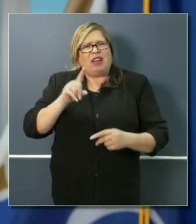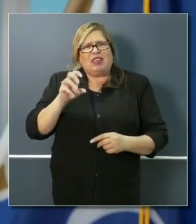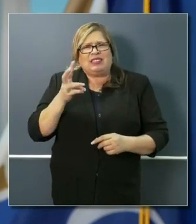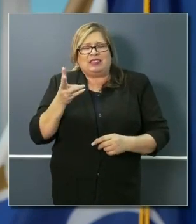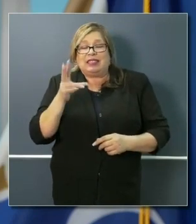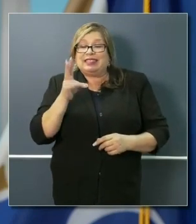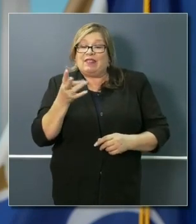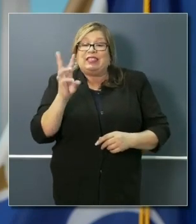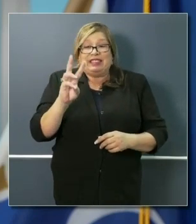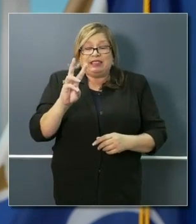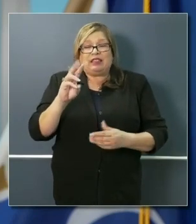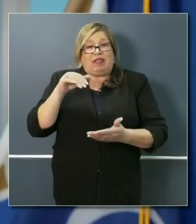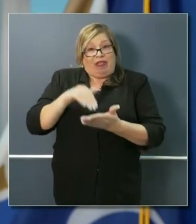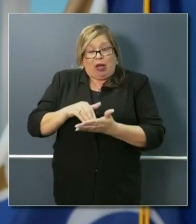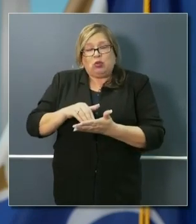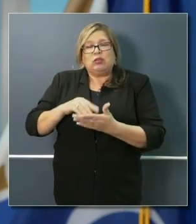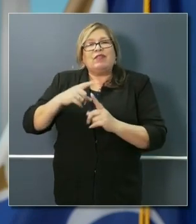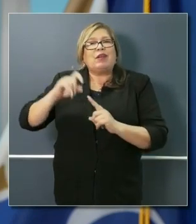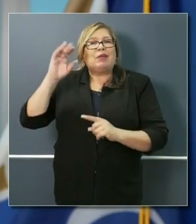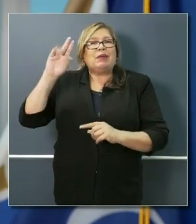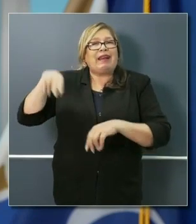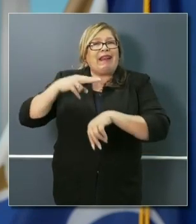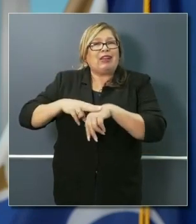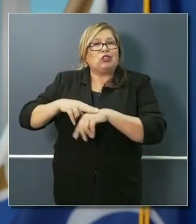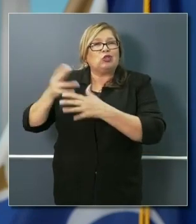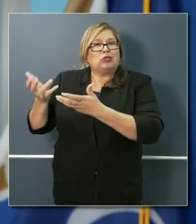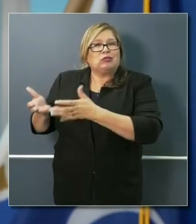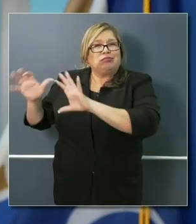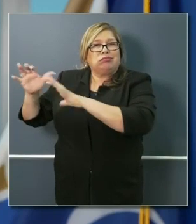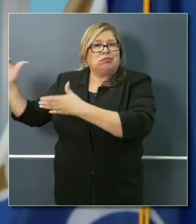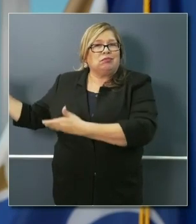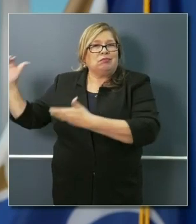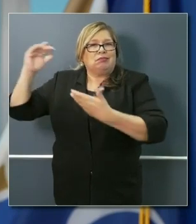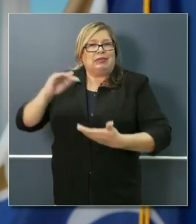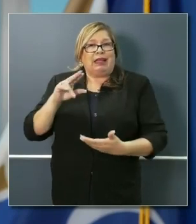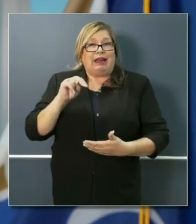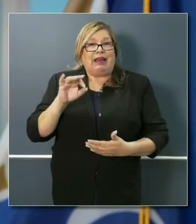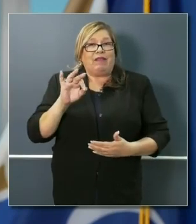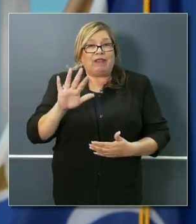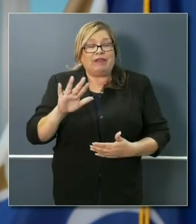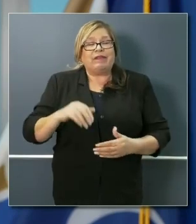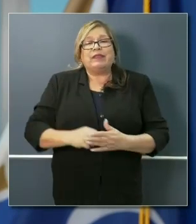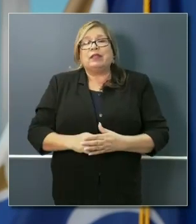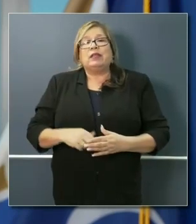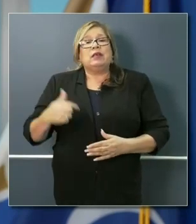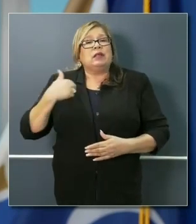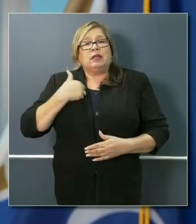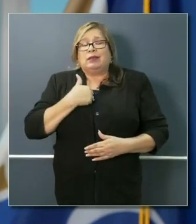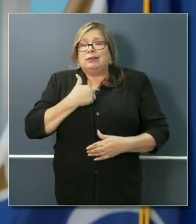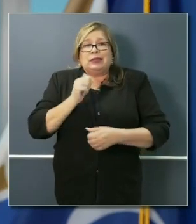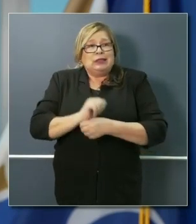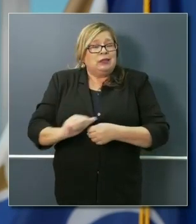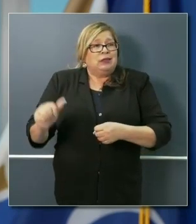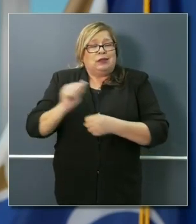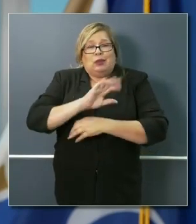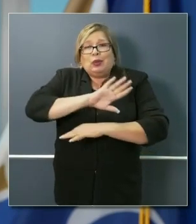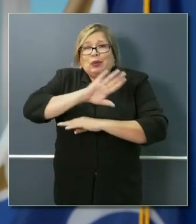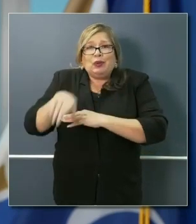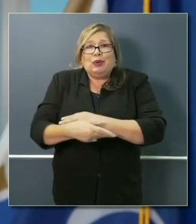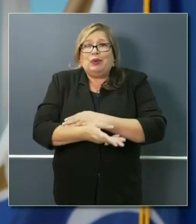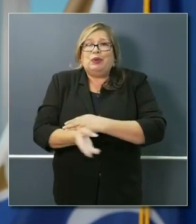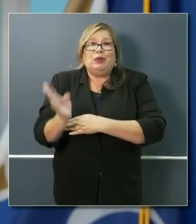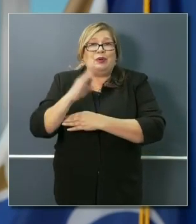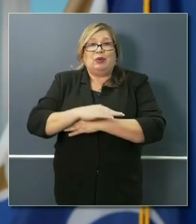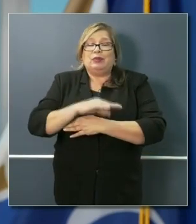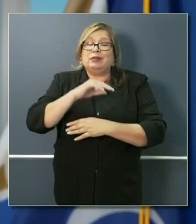masks coming in in our fourth shipment from the national stockpile, just the N95s. I'm working almost 24-7. It's